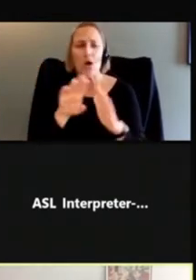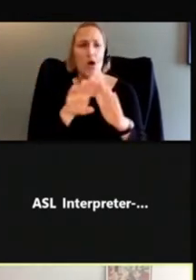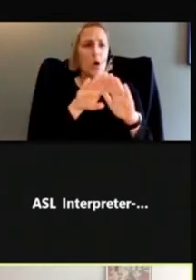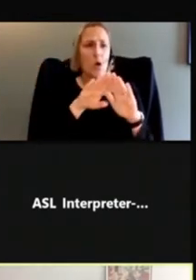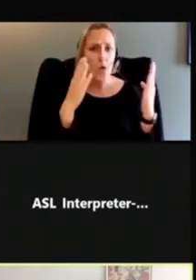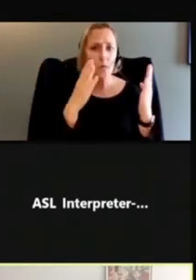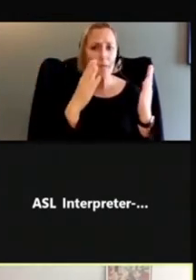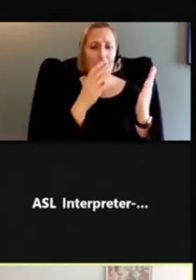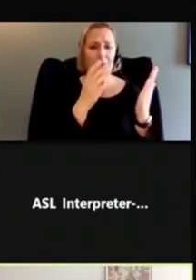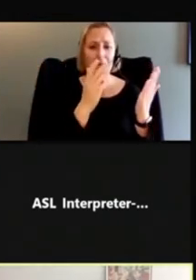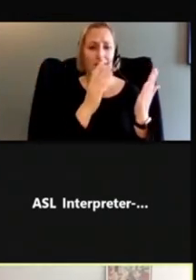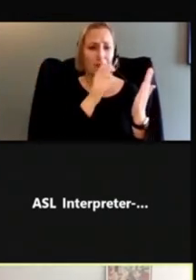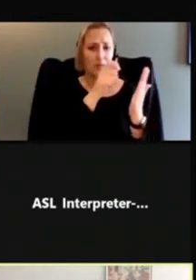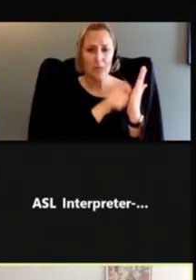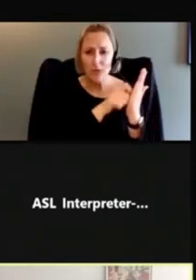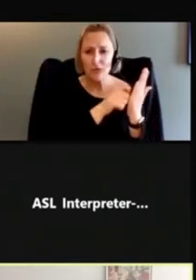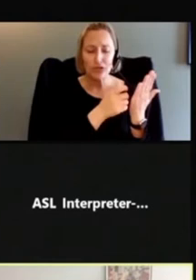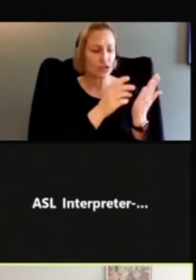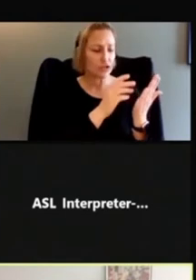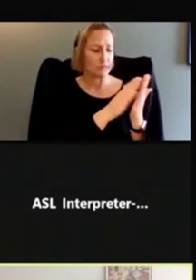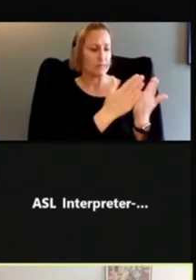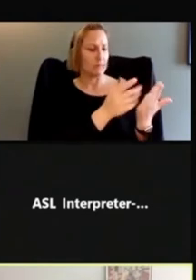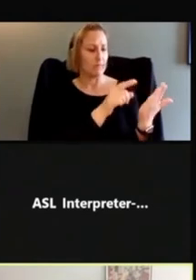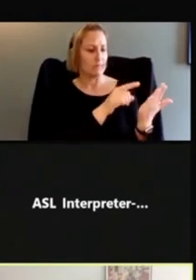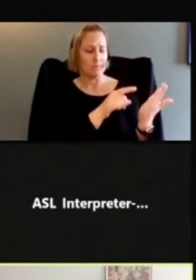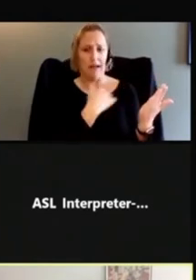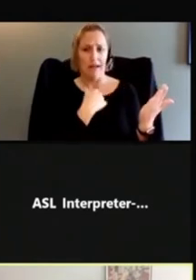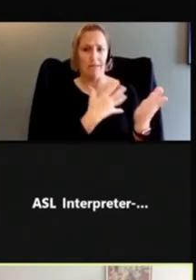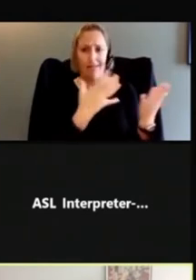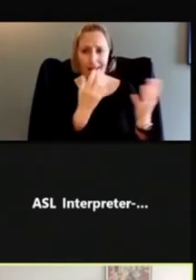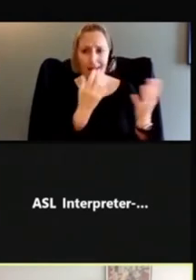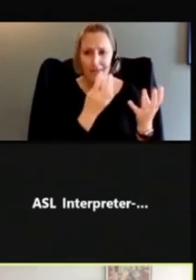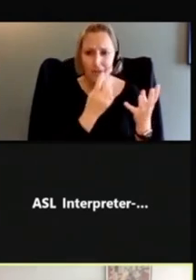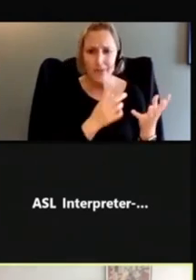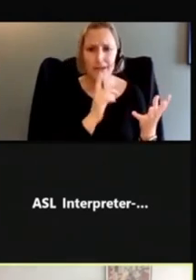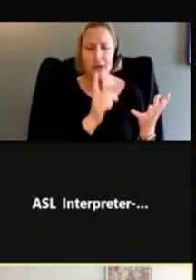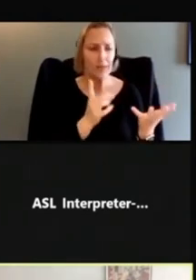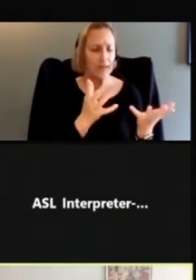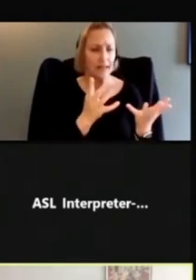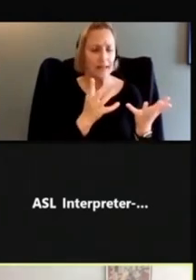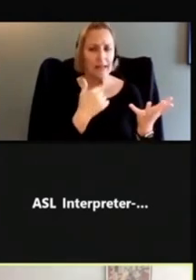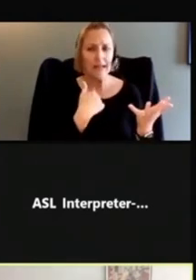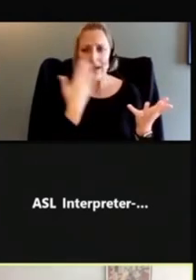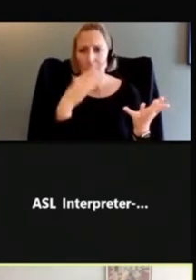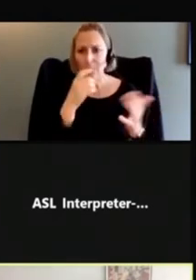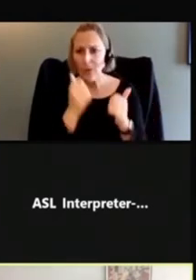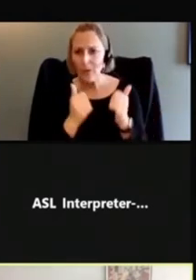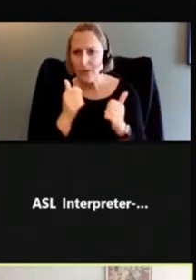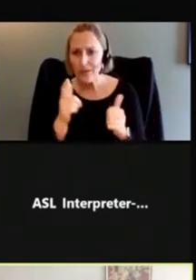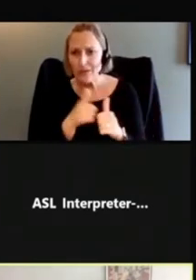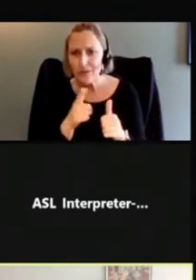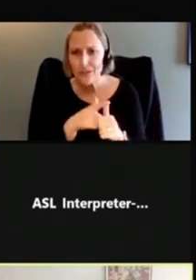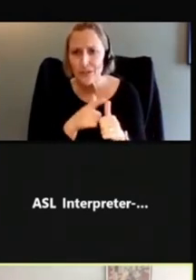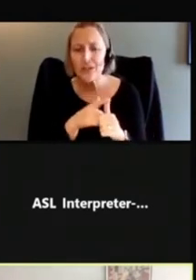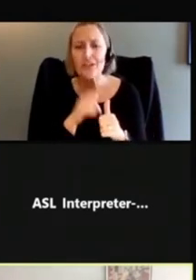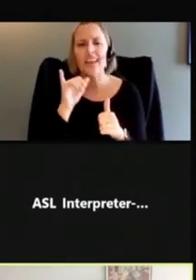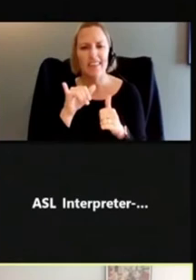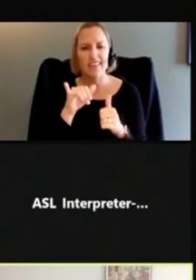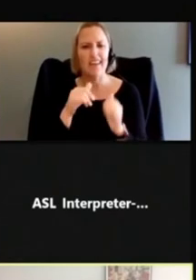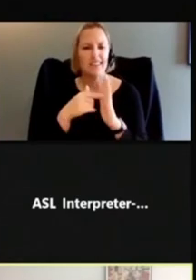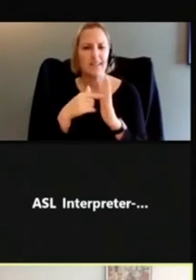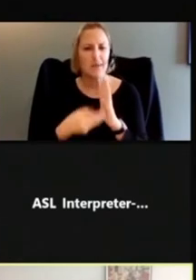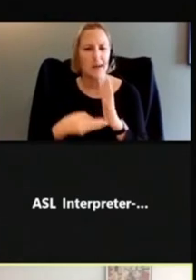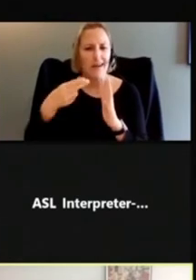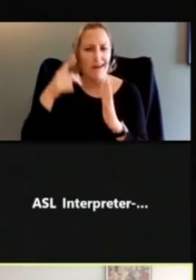ton of information. There's a lot of things competing for our attention. And we don't know what to do first. And that's an example of high cognitive